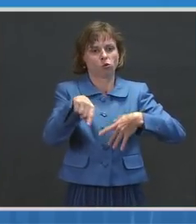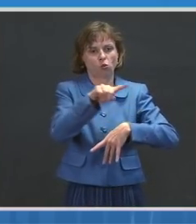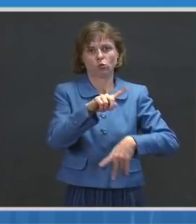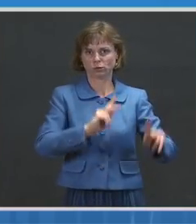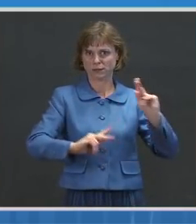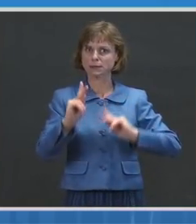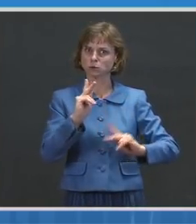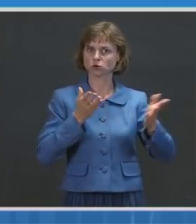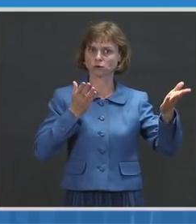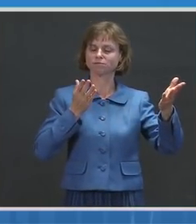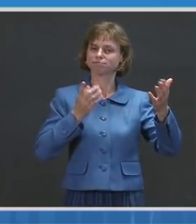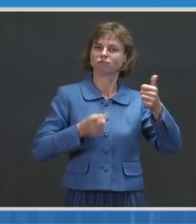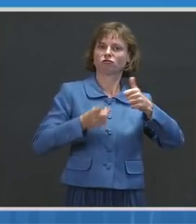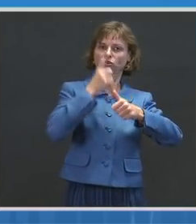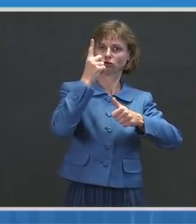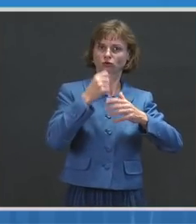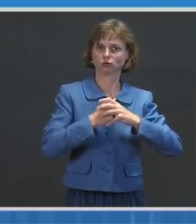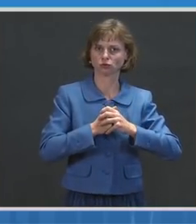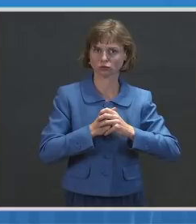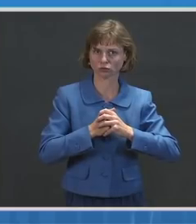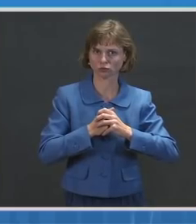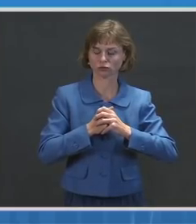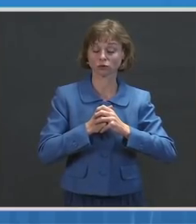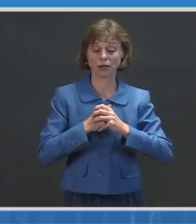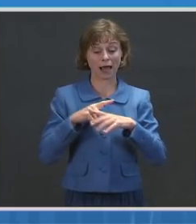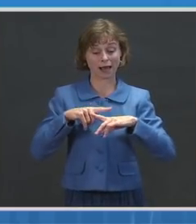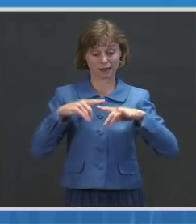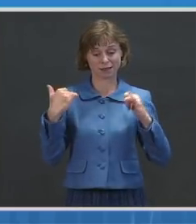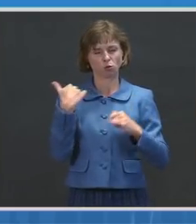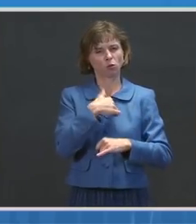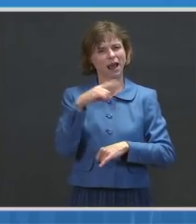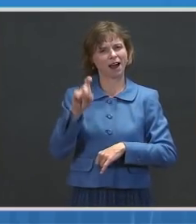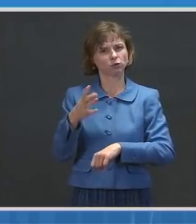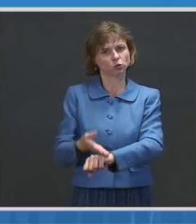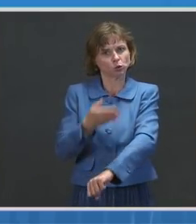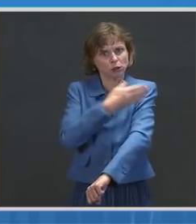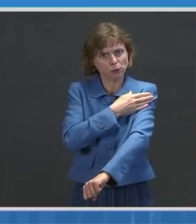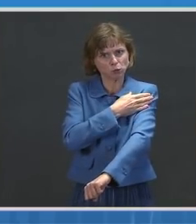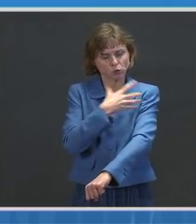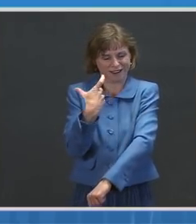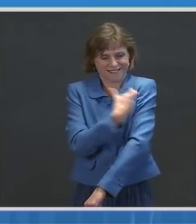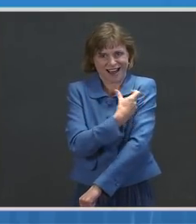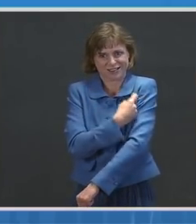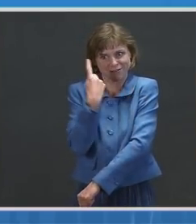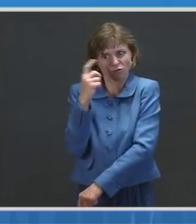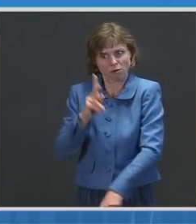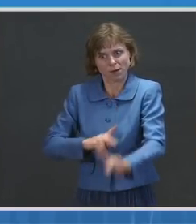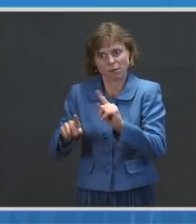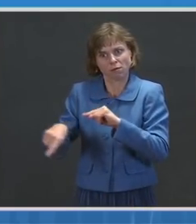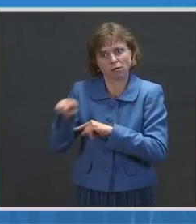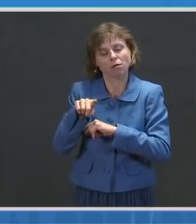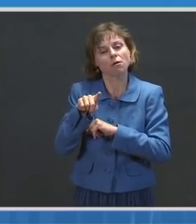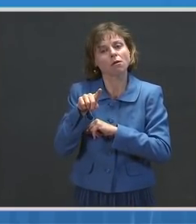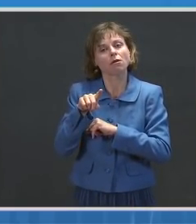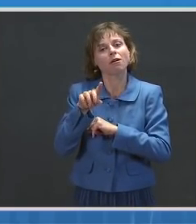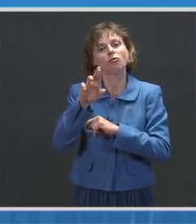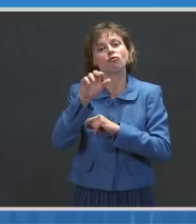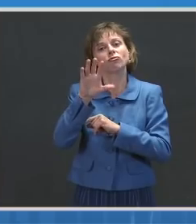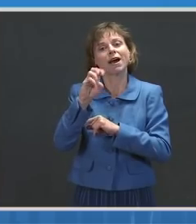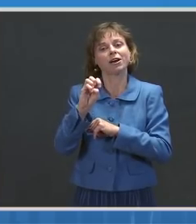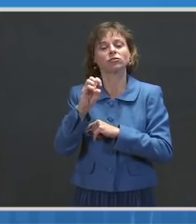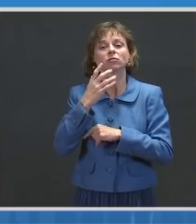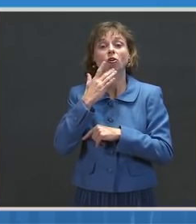Now, at the same time, we need to step up efforts to increase vaccinations of racial and ethnic communities that have suffered disproportionately.